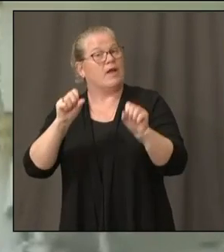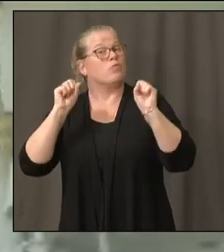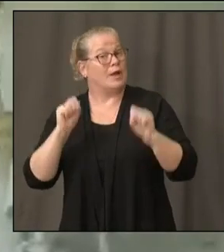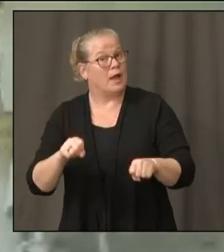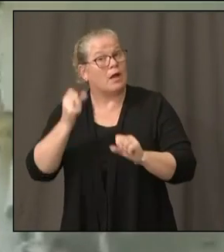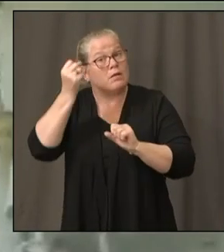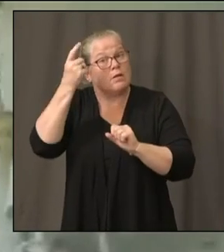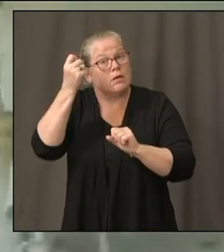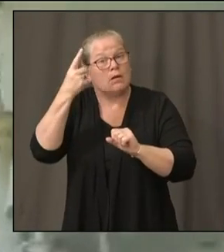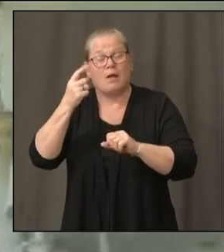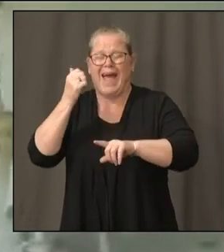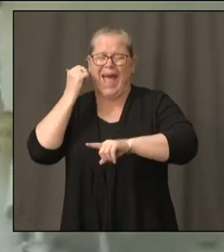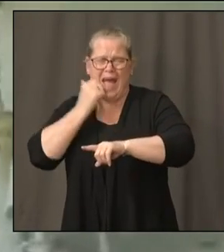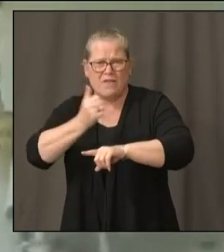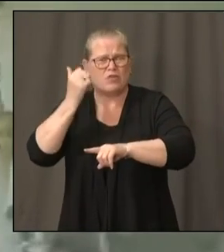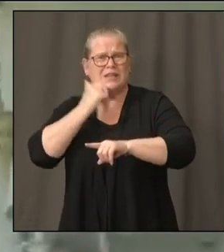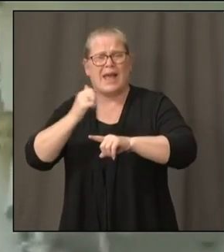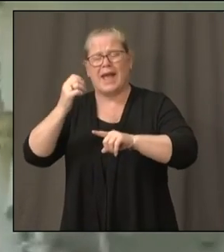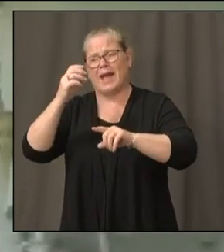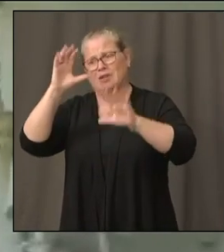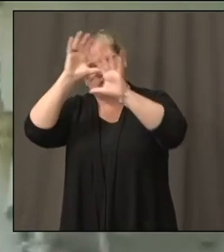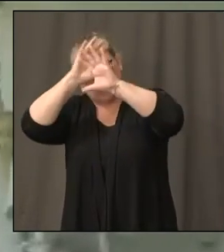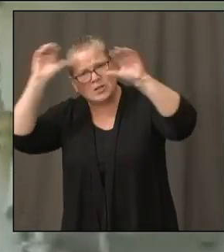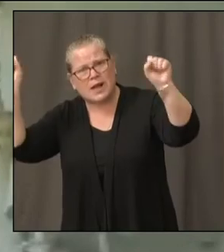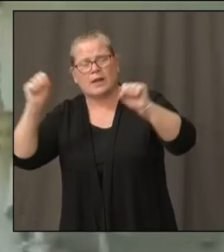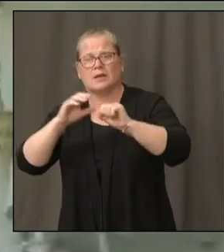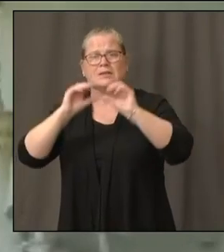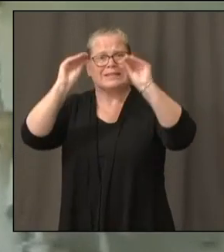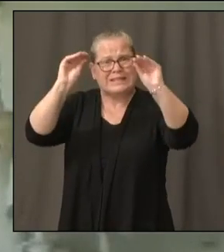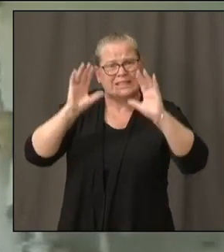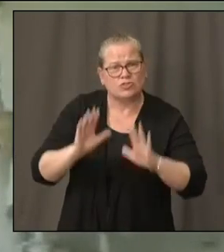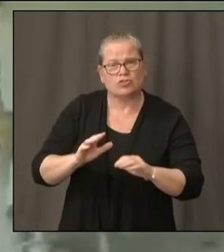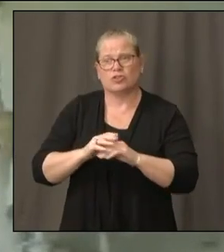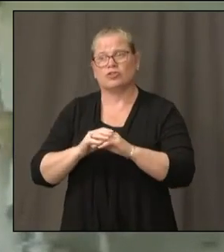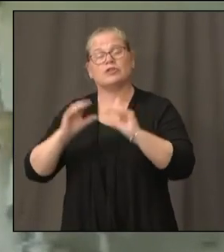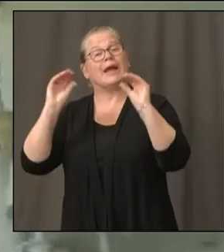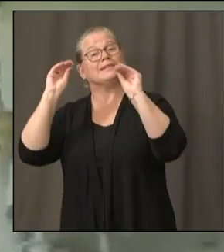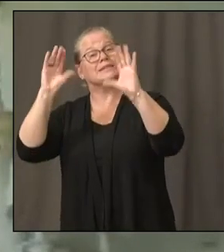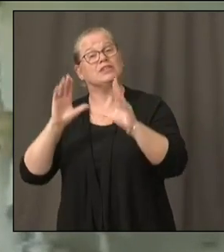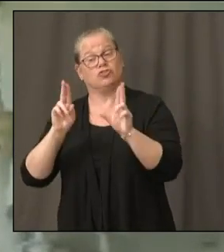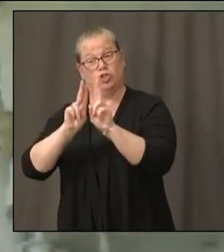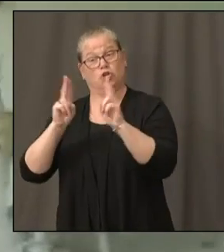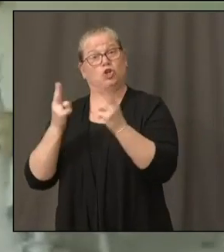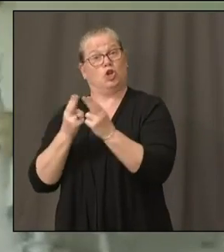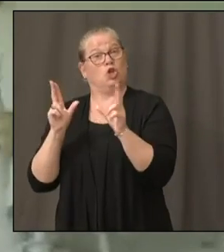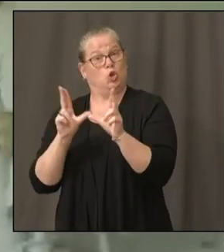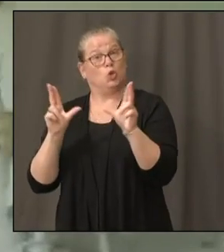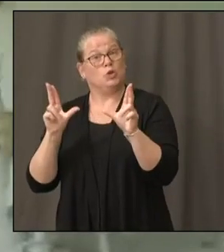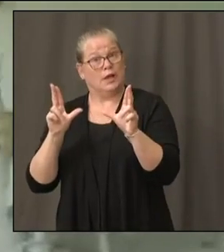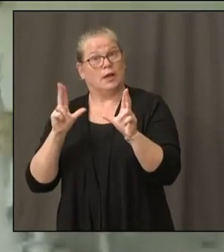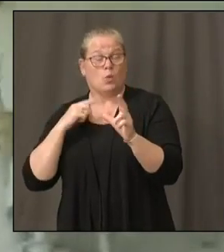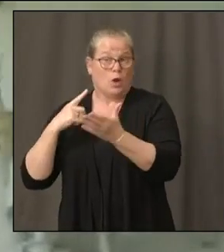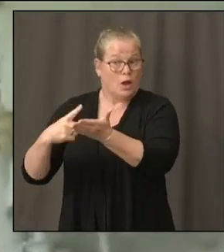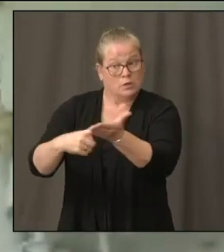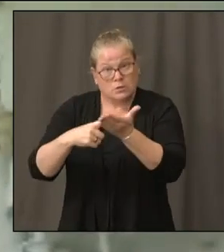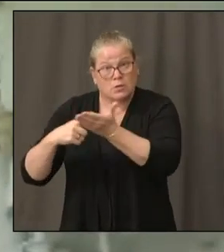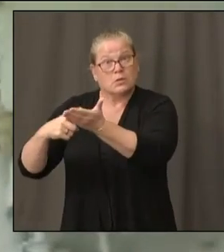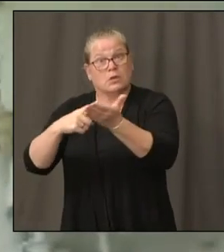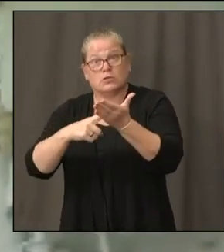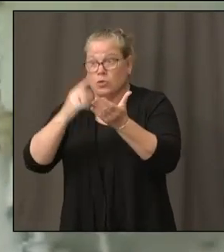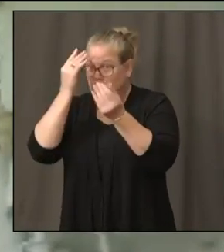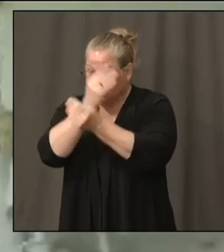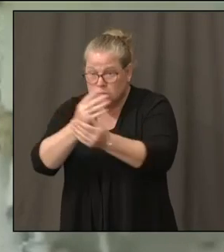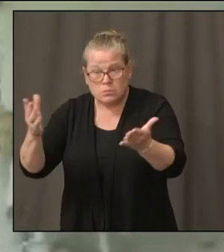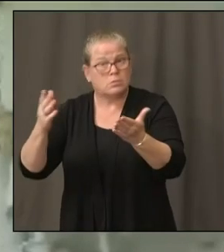and our teacher unions to assure them that we want all the kids back, as do